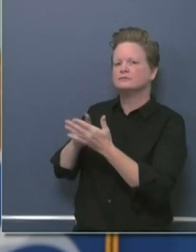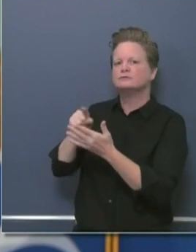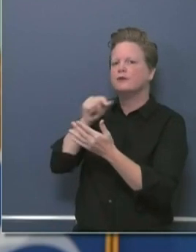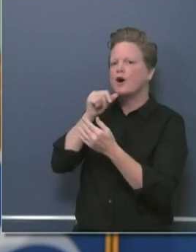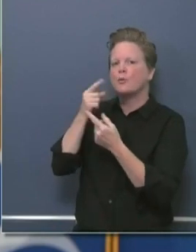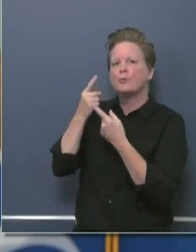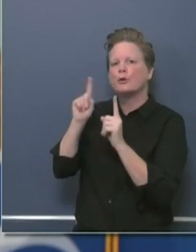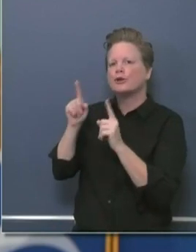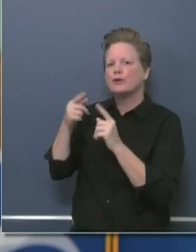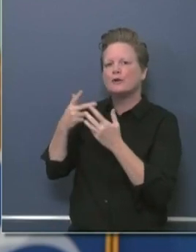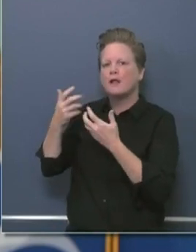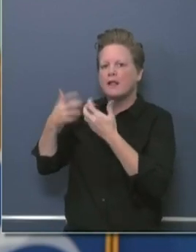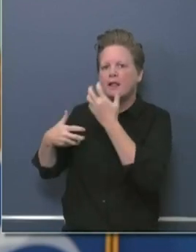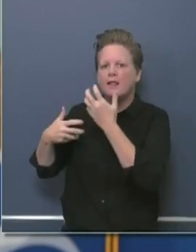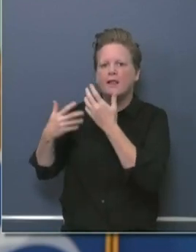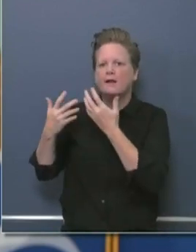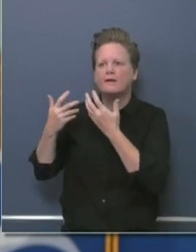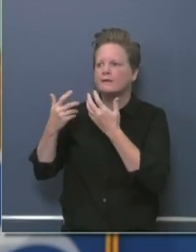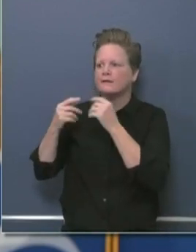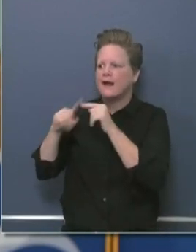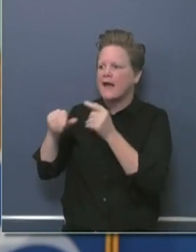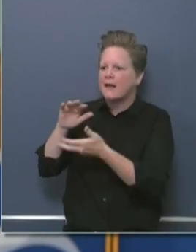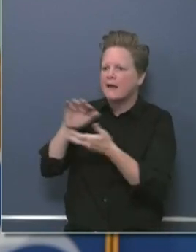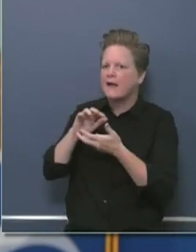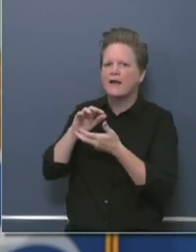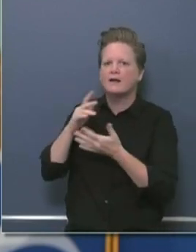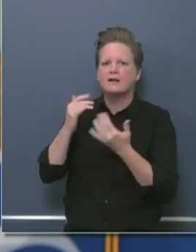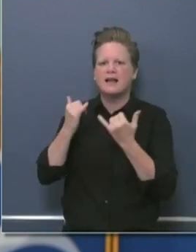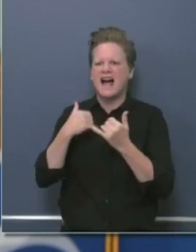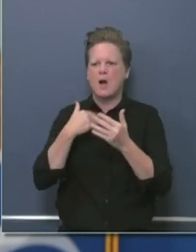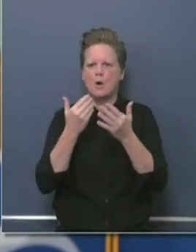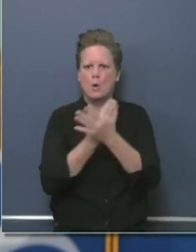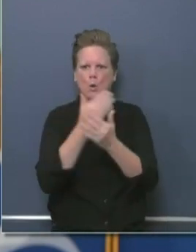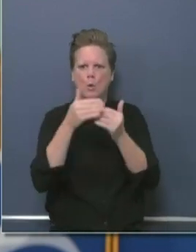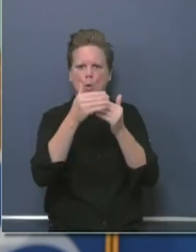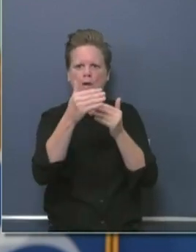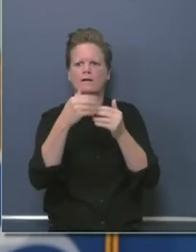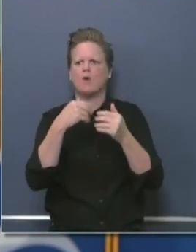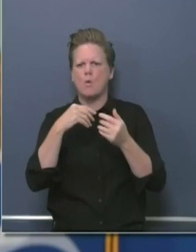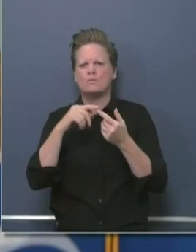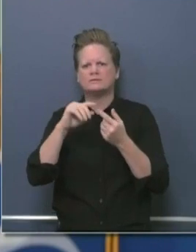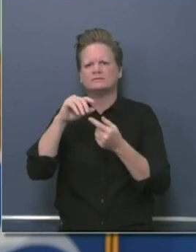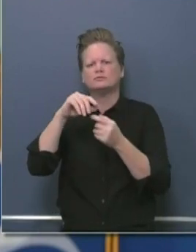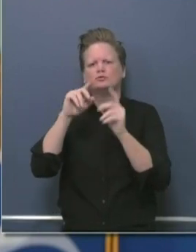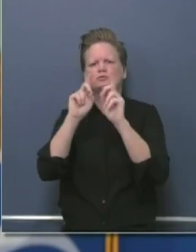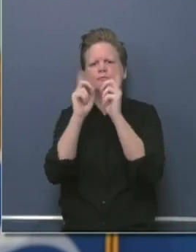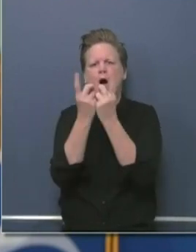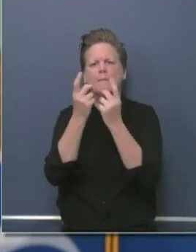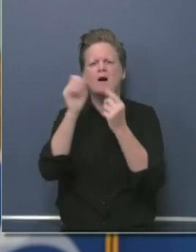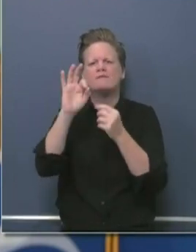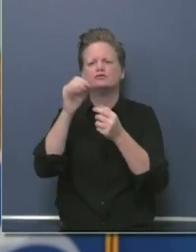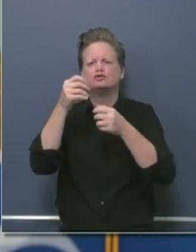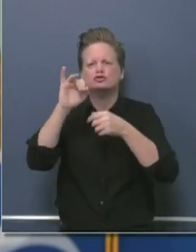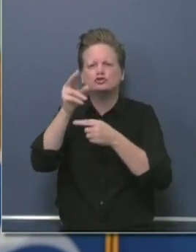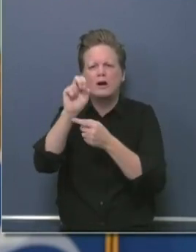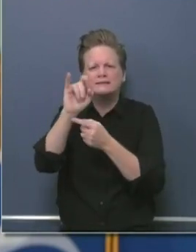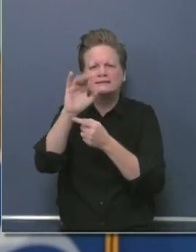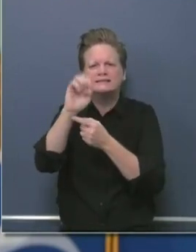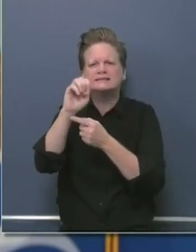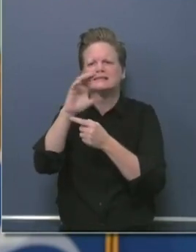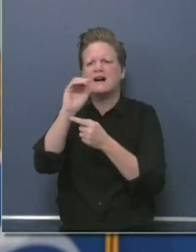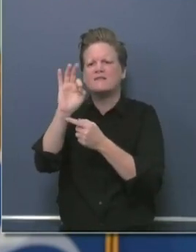the past, including the Department of Justice, the FBI, and many others that are helping scrutinize these